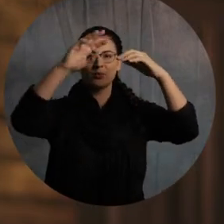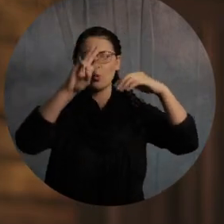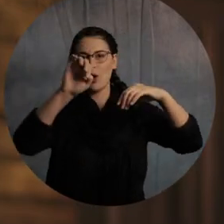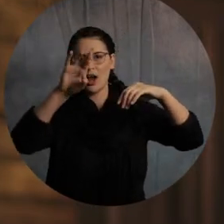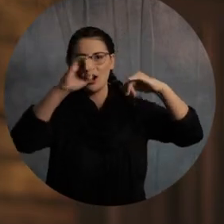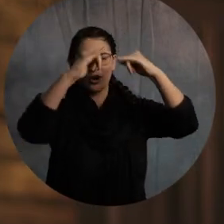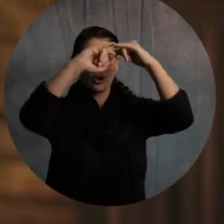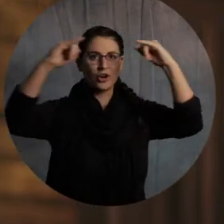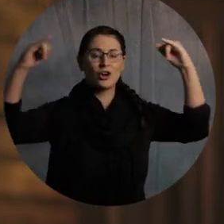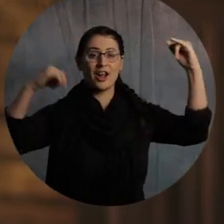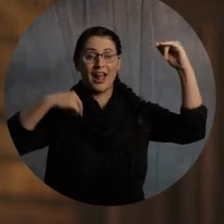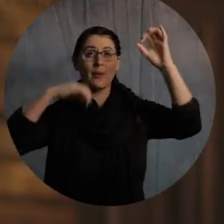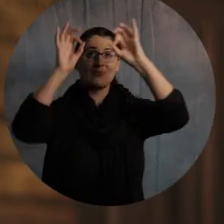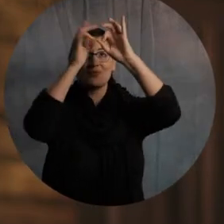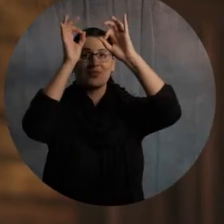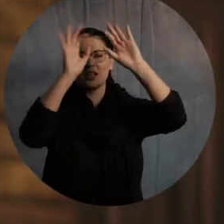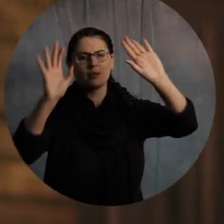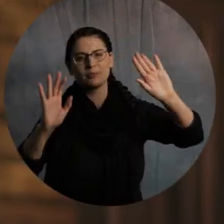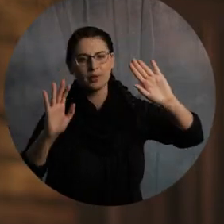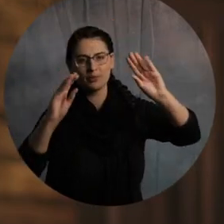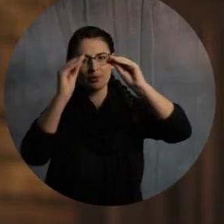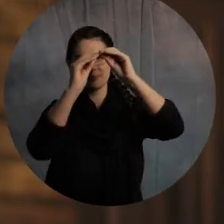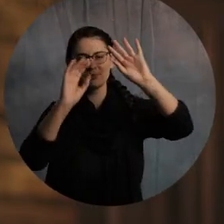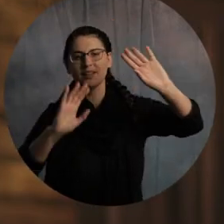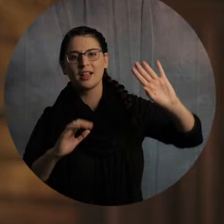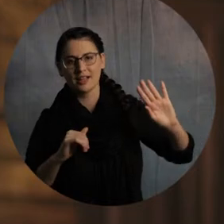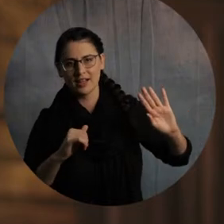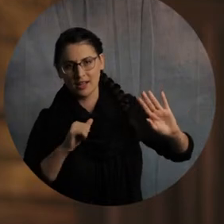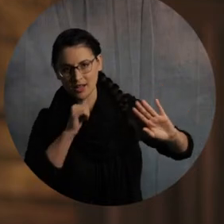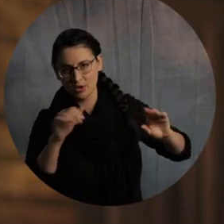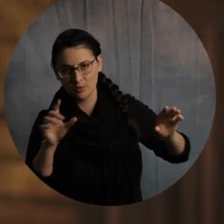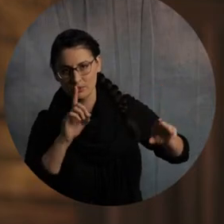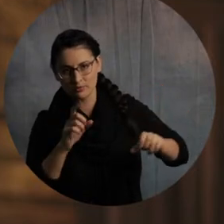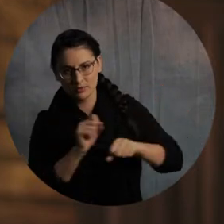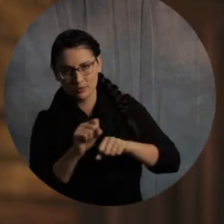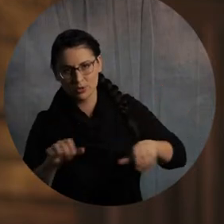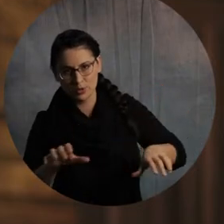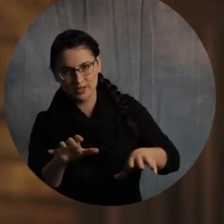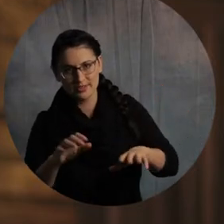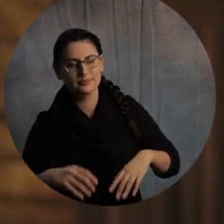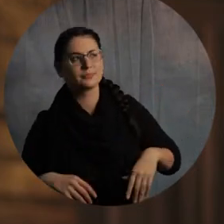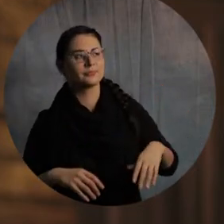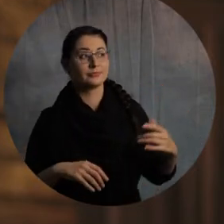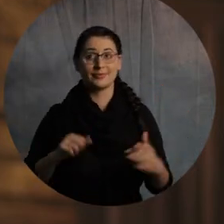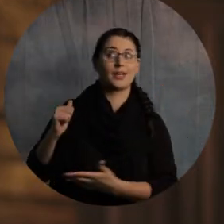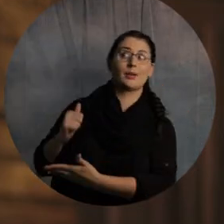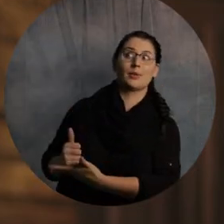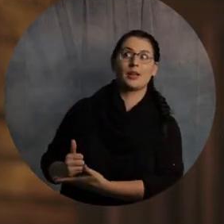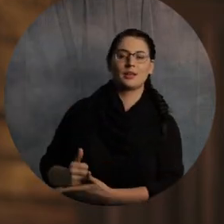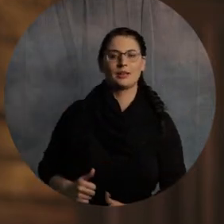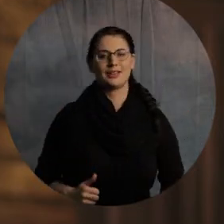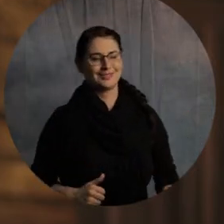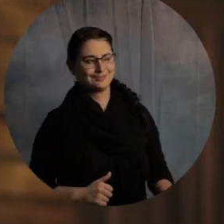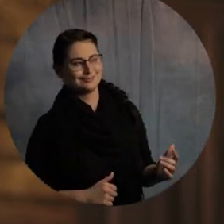All the church said amen. You don't ask your two-year-old, do you want to help? You know, now, if your two-year-old's like my kids, they want to,